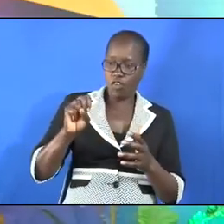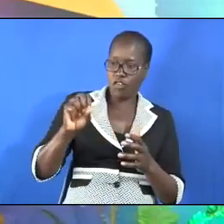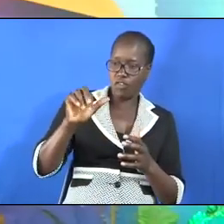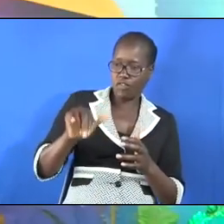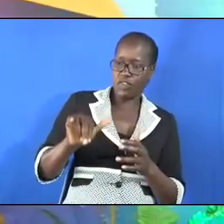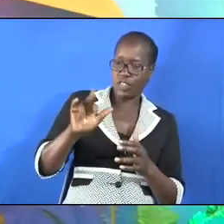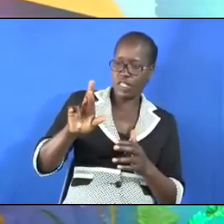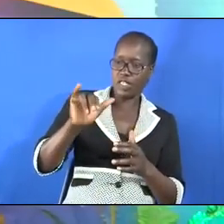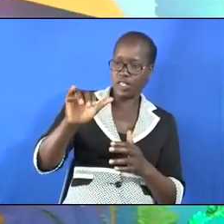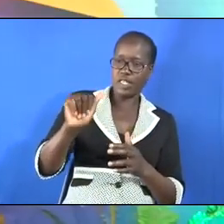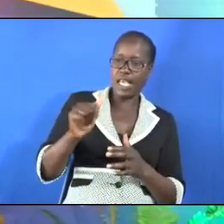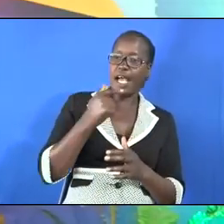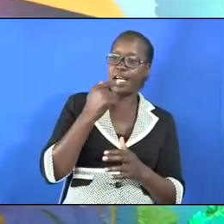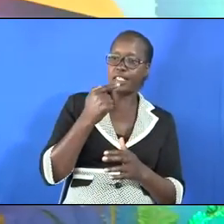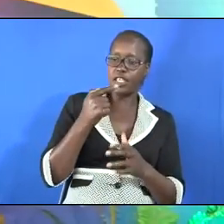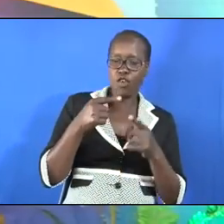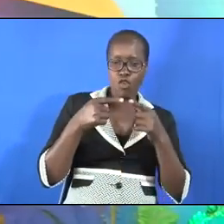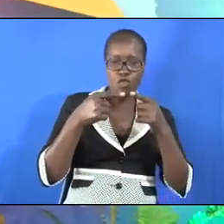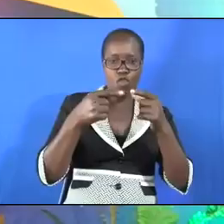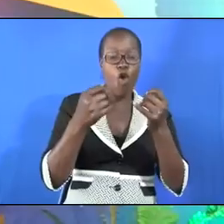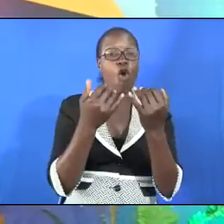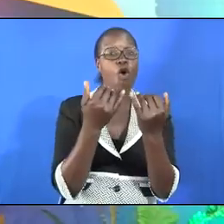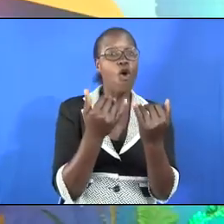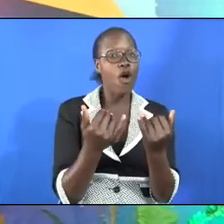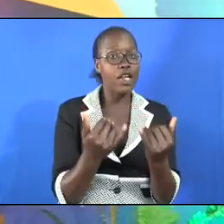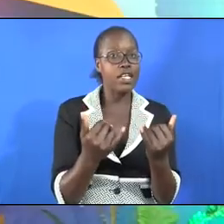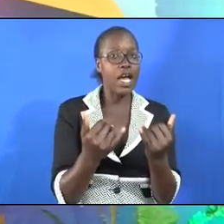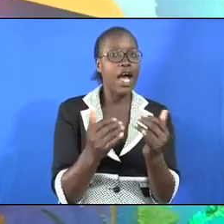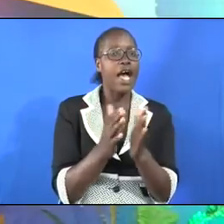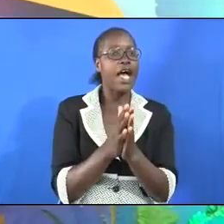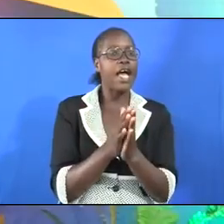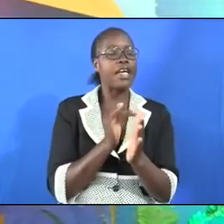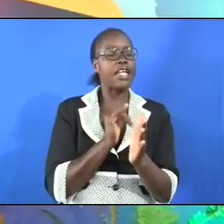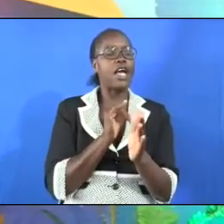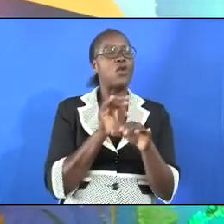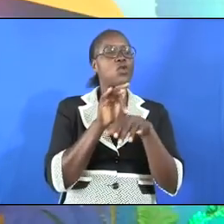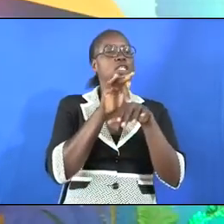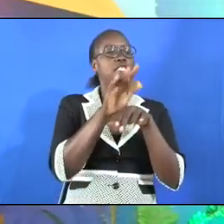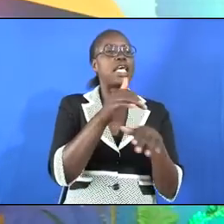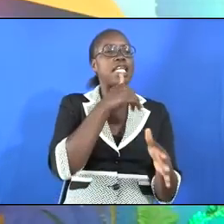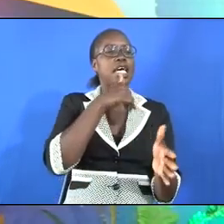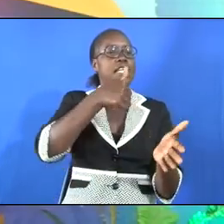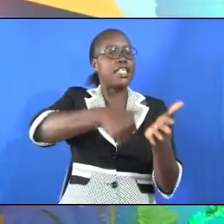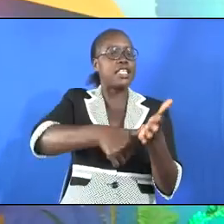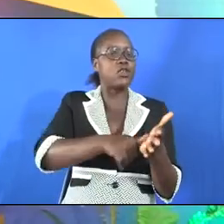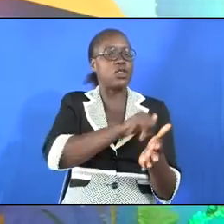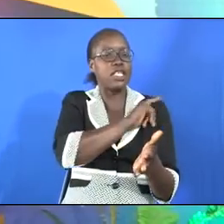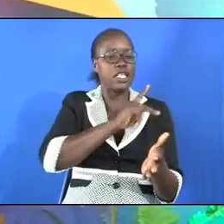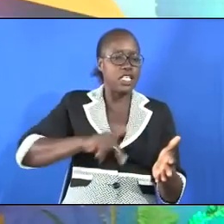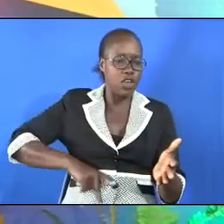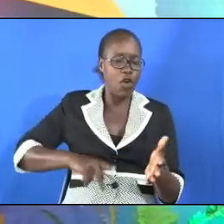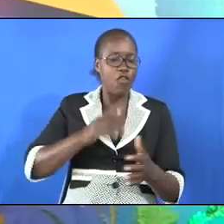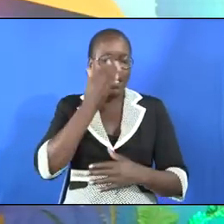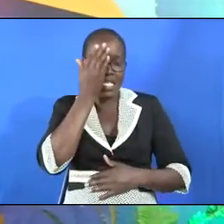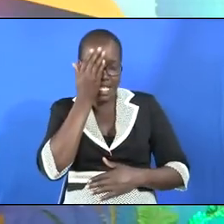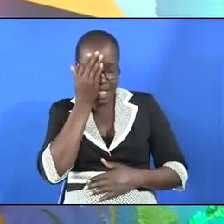said, go now, and I will send a letter to the king of Israel.